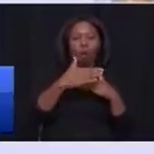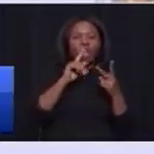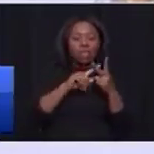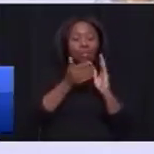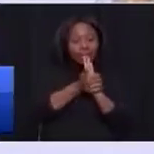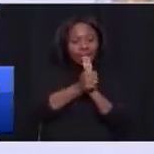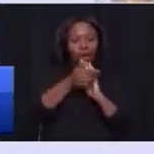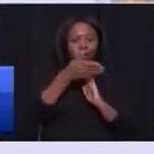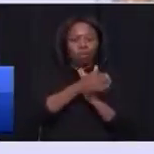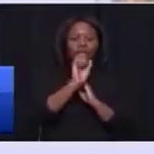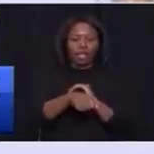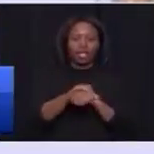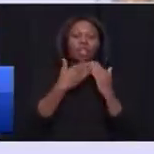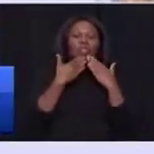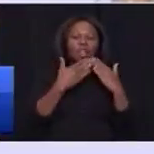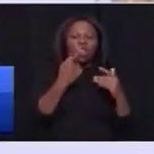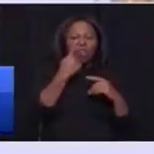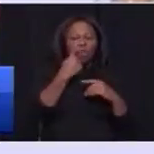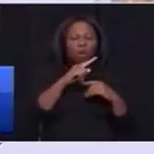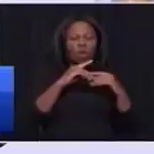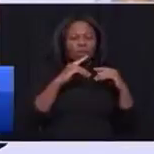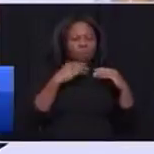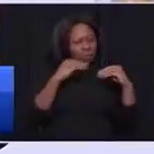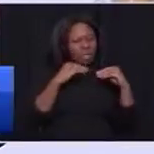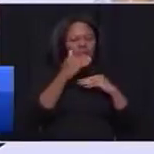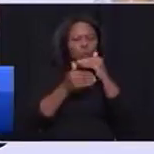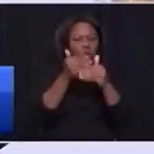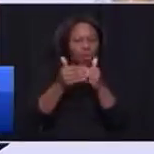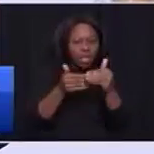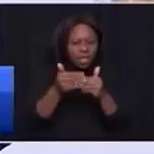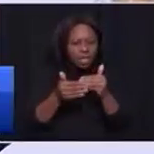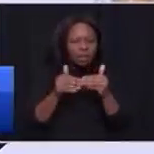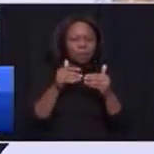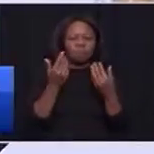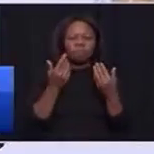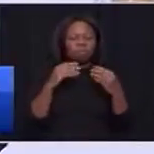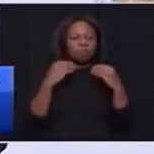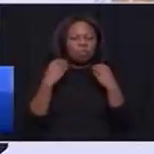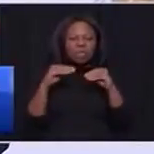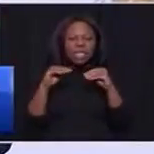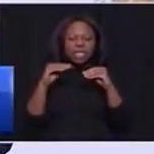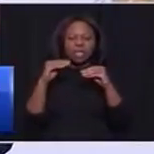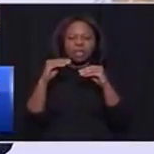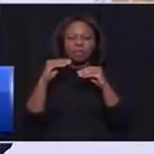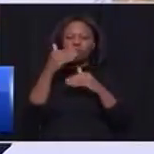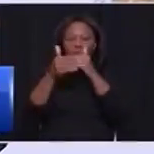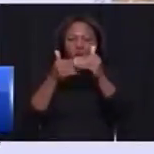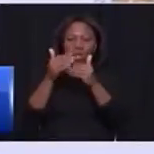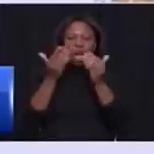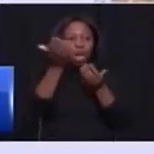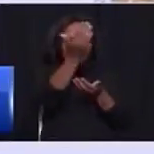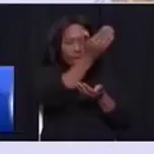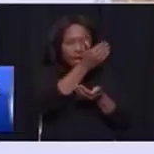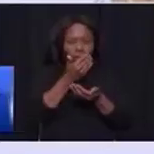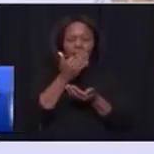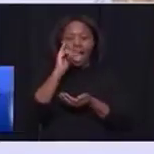Thirdly, the BPO or business processing, business process outsourcing, as well as the